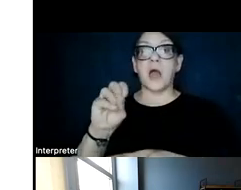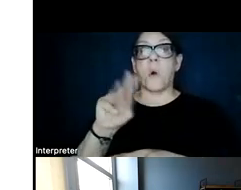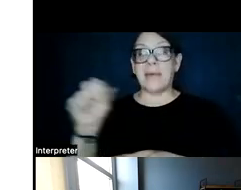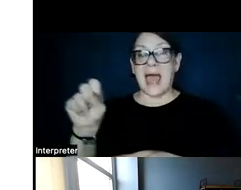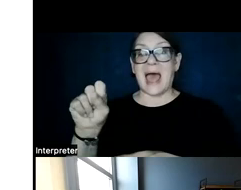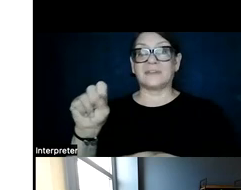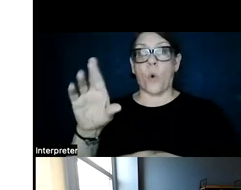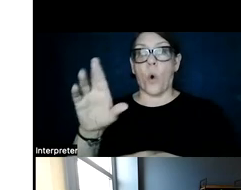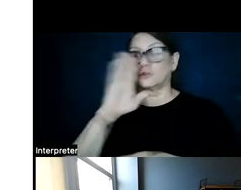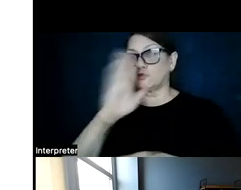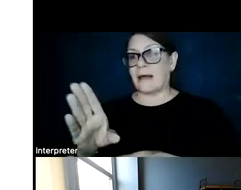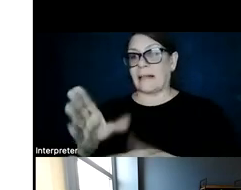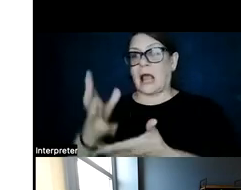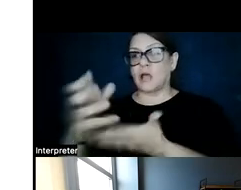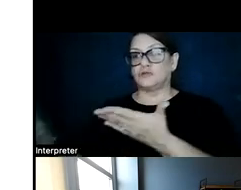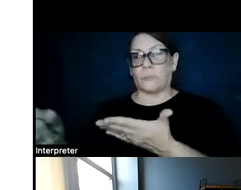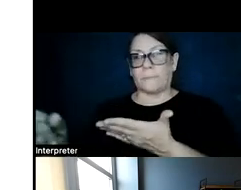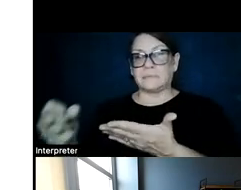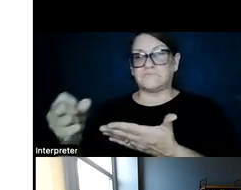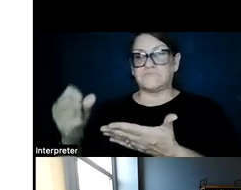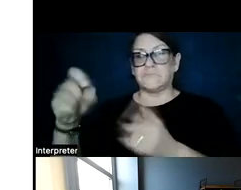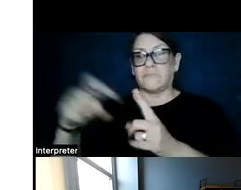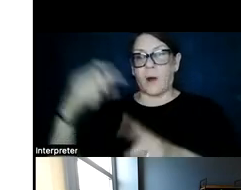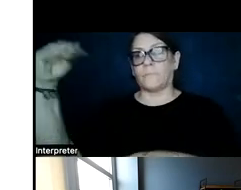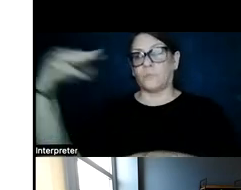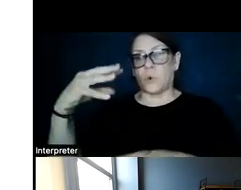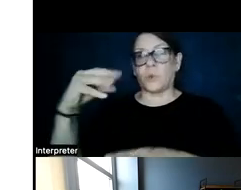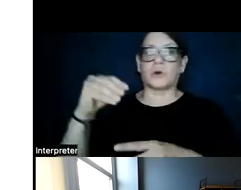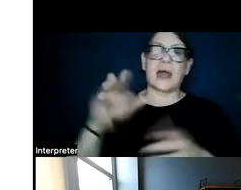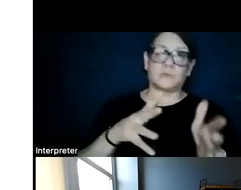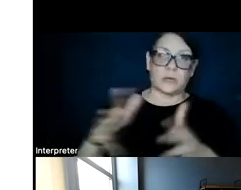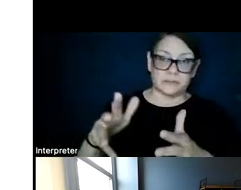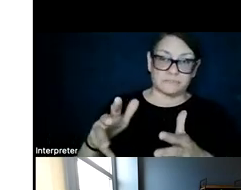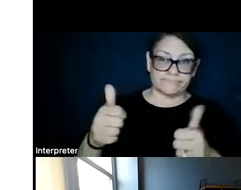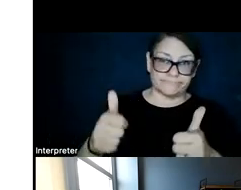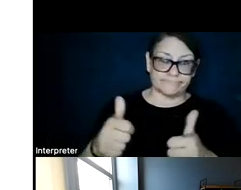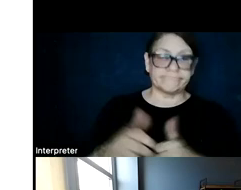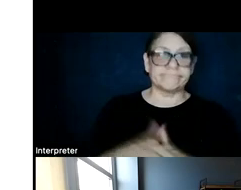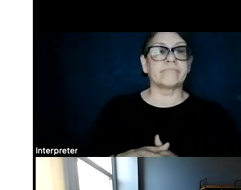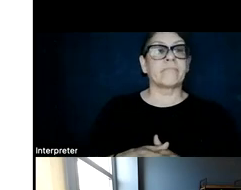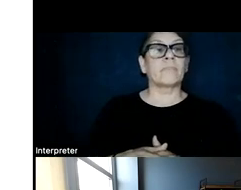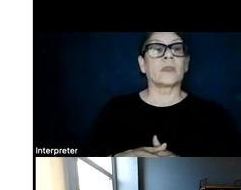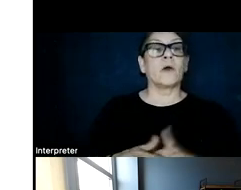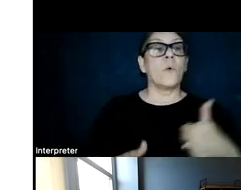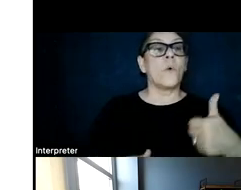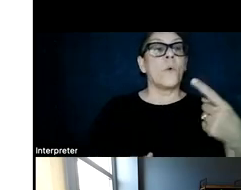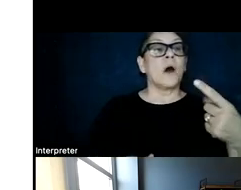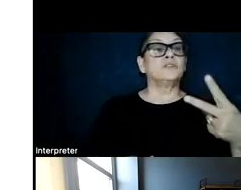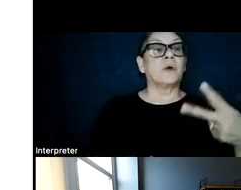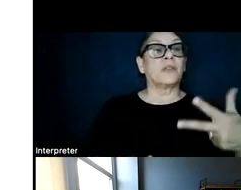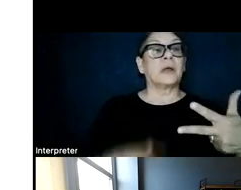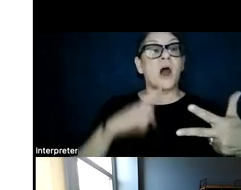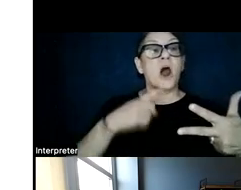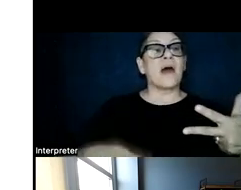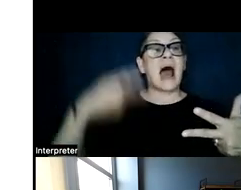directly consuming electricity from wind and solar. And I will also highlight, so the one, two, and three is the high impact scenario